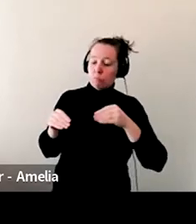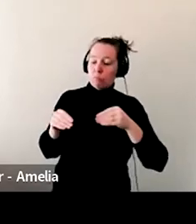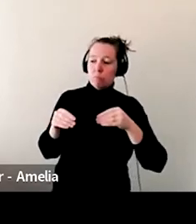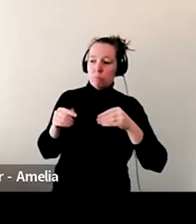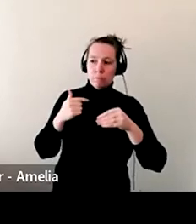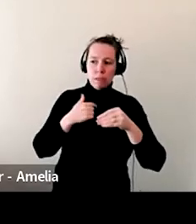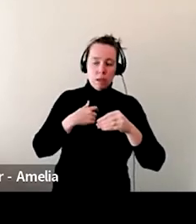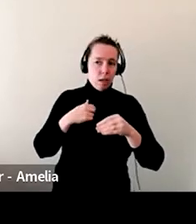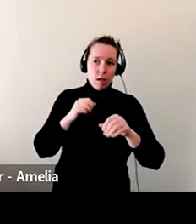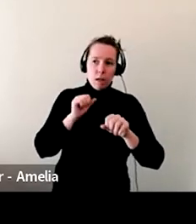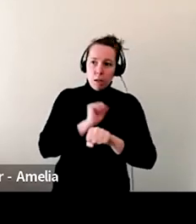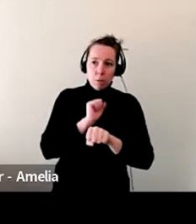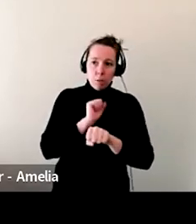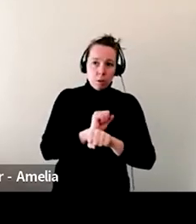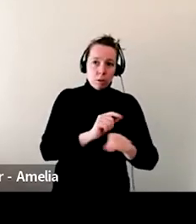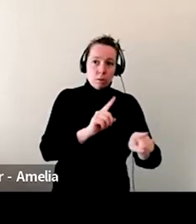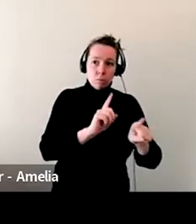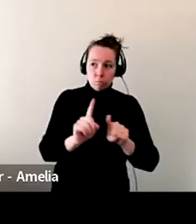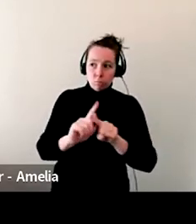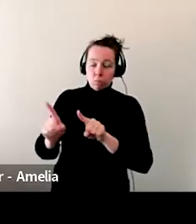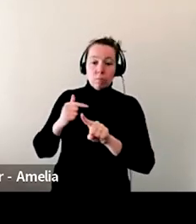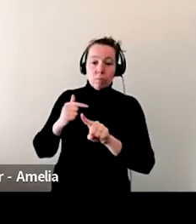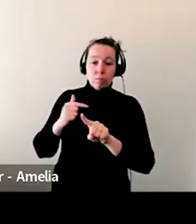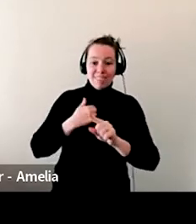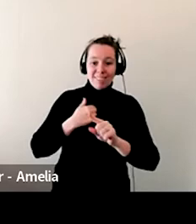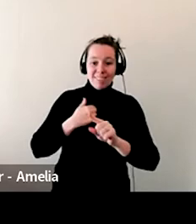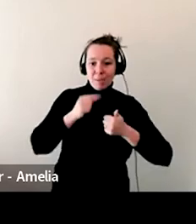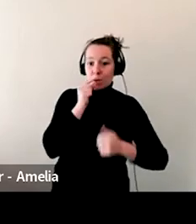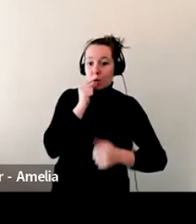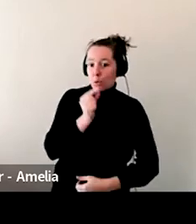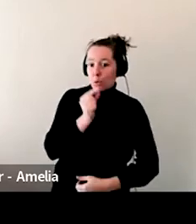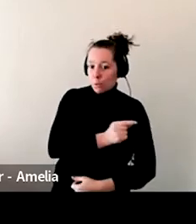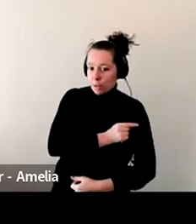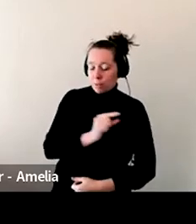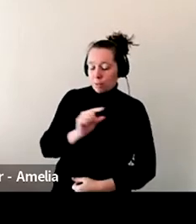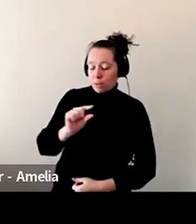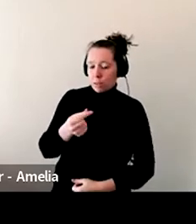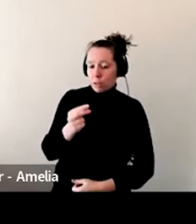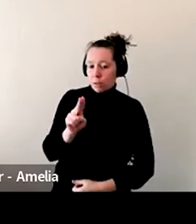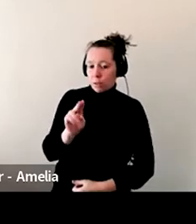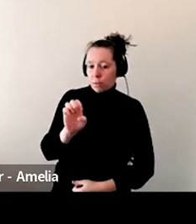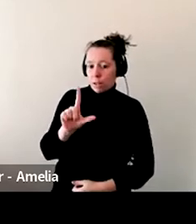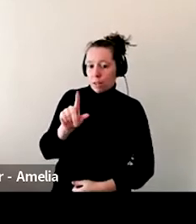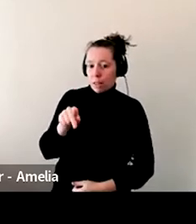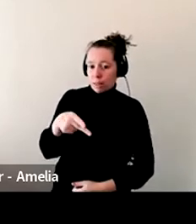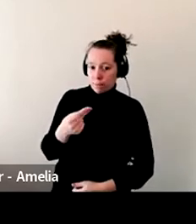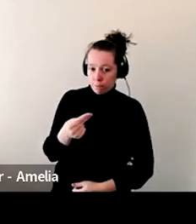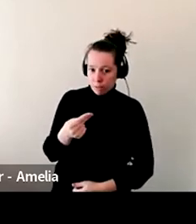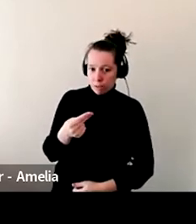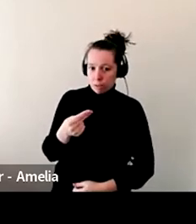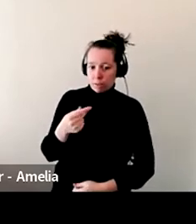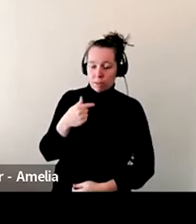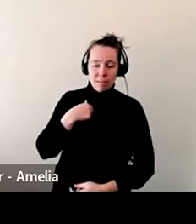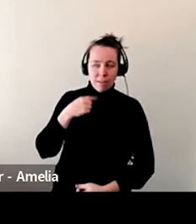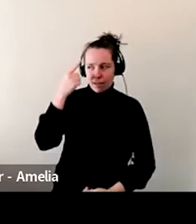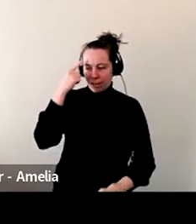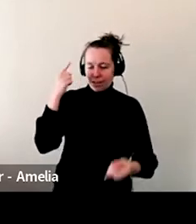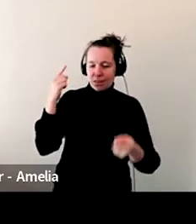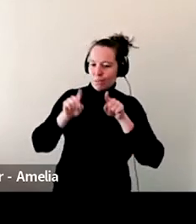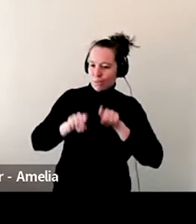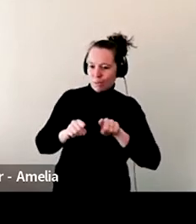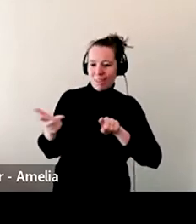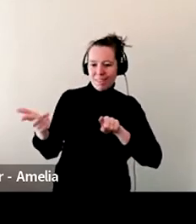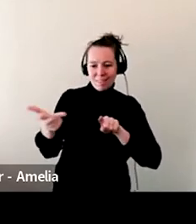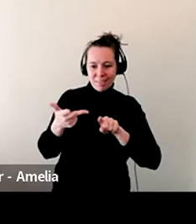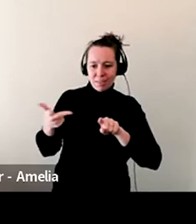every bookstore. I live in Guelph and I can just sort of agree with everything you're saying. I've never